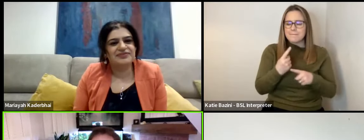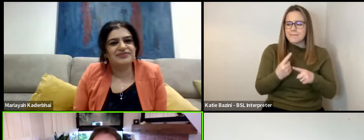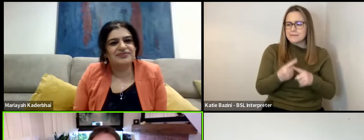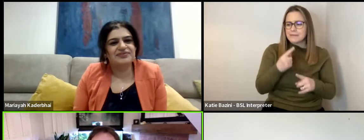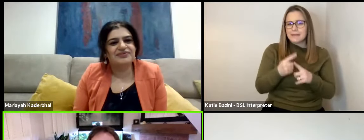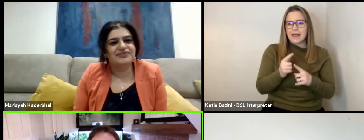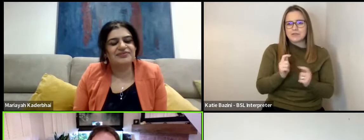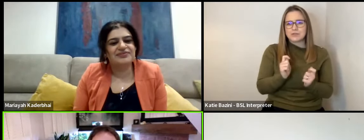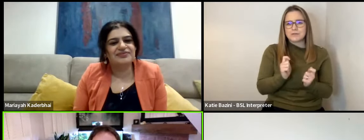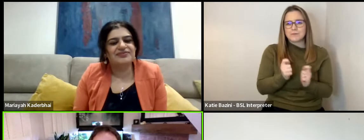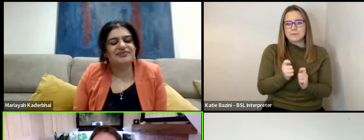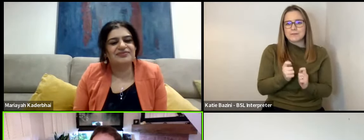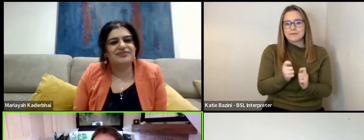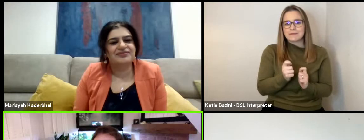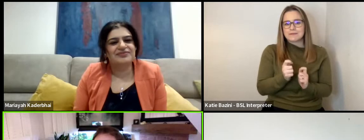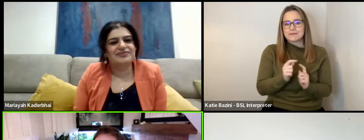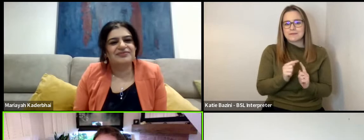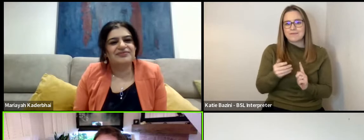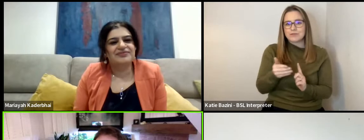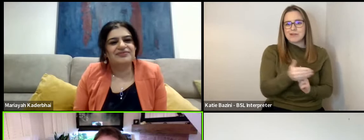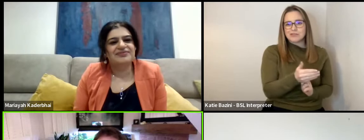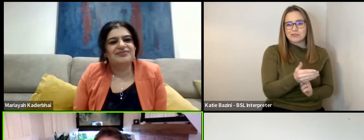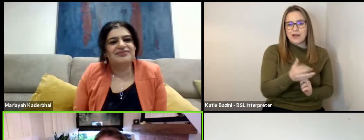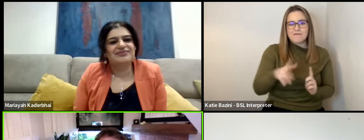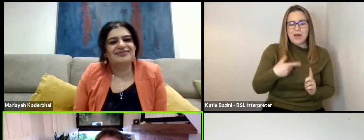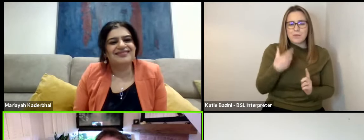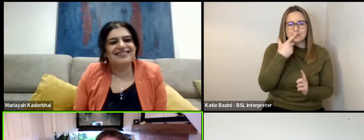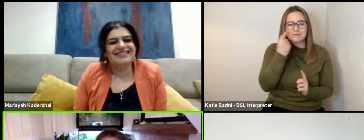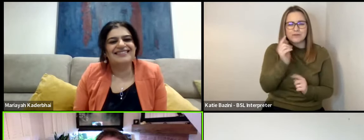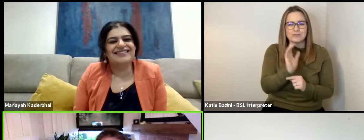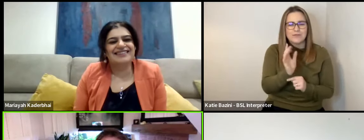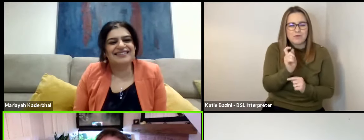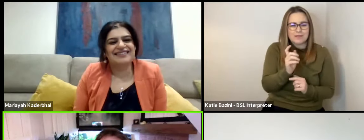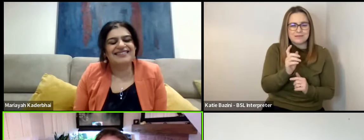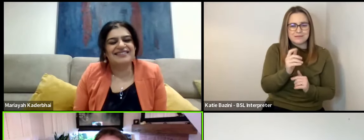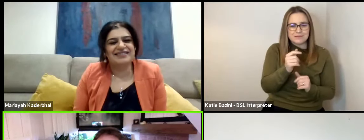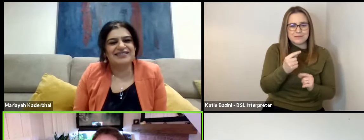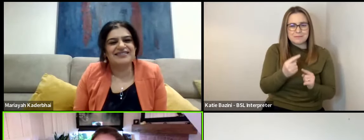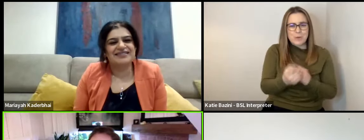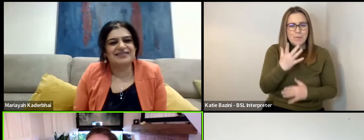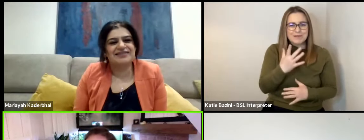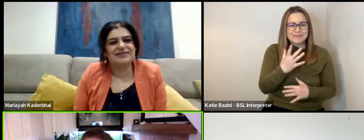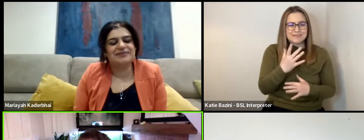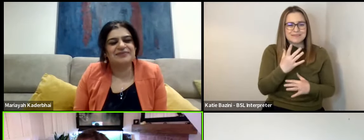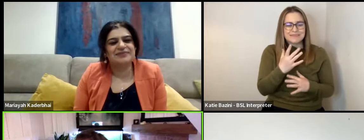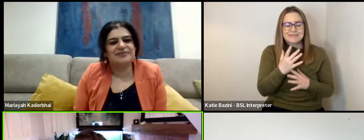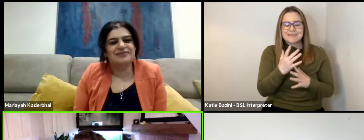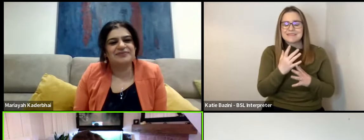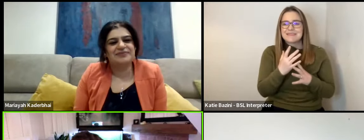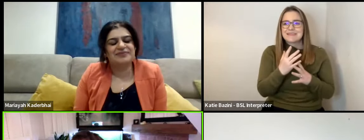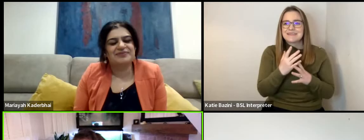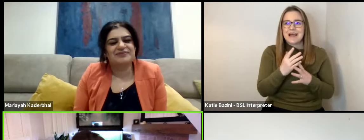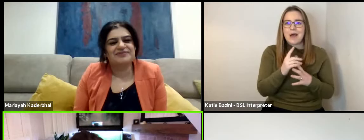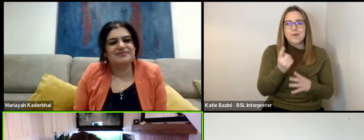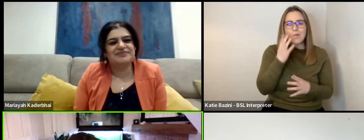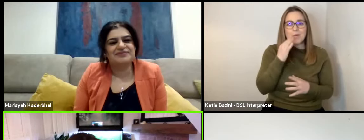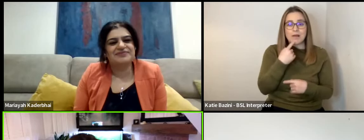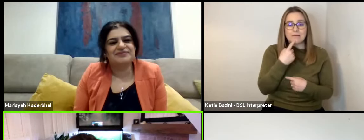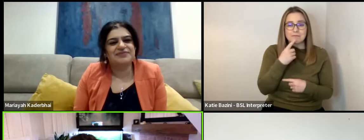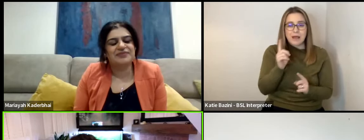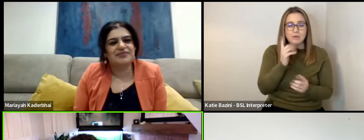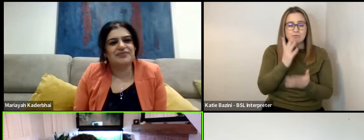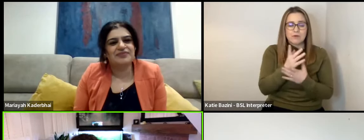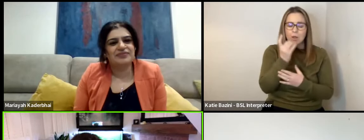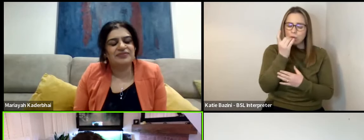took a little twist. And I felt like we were in some French film for a little bit then. Do you know what I mean? But when I say it was such a